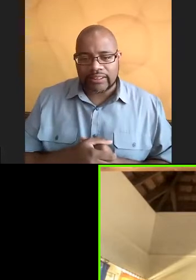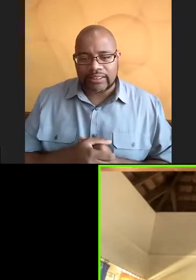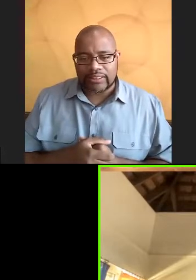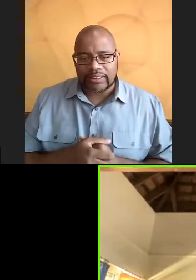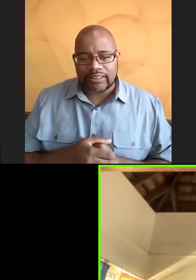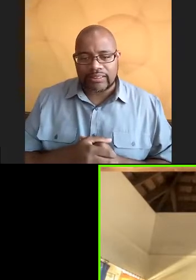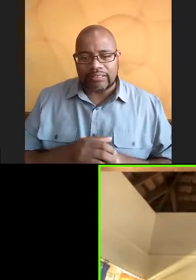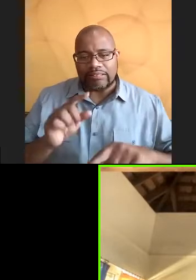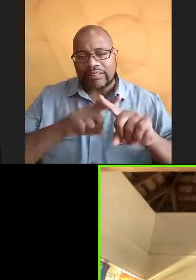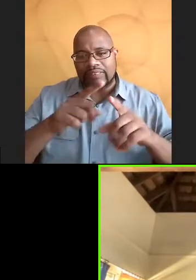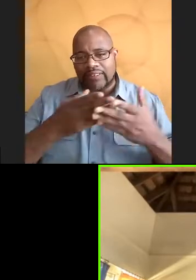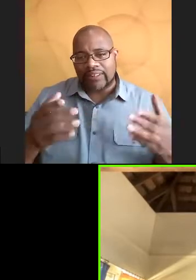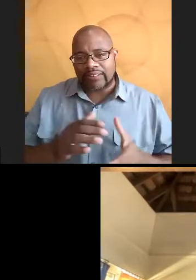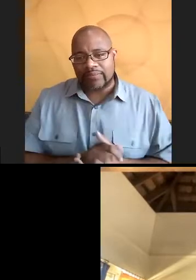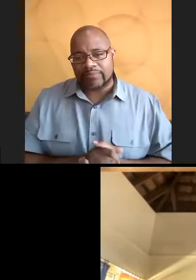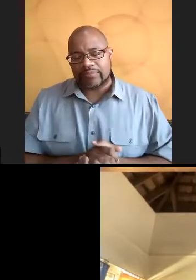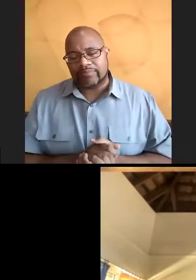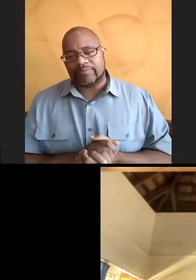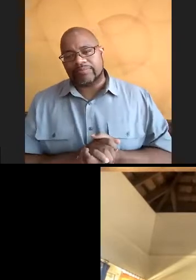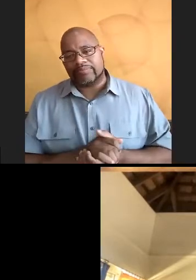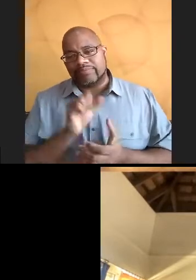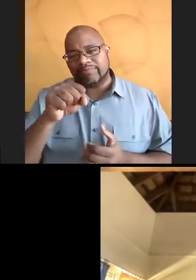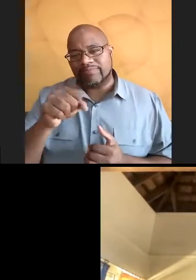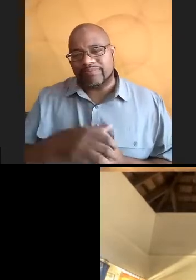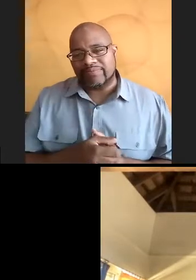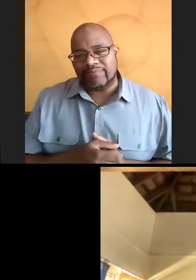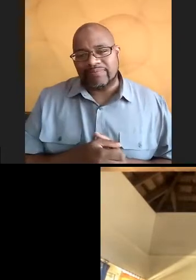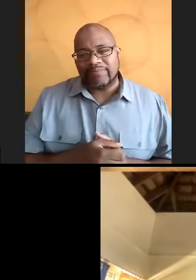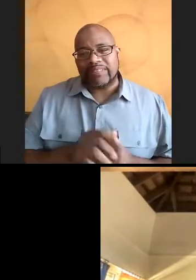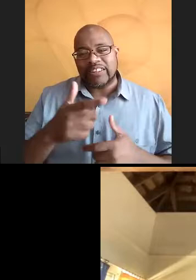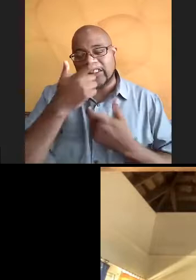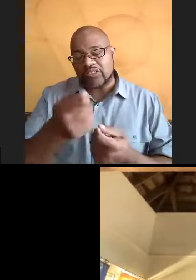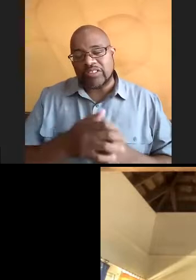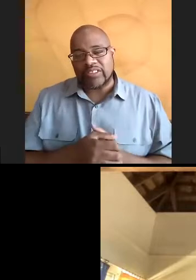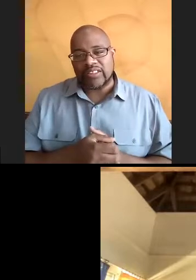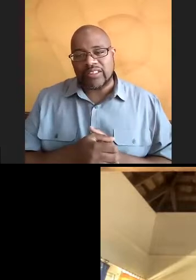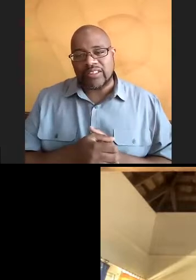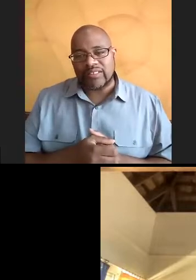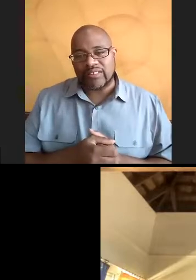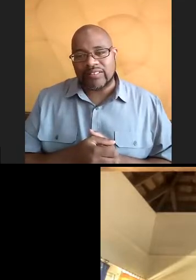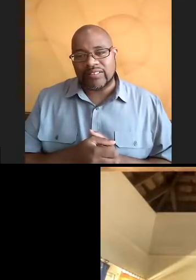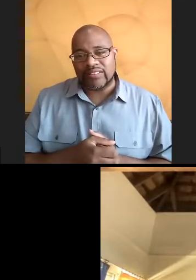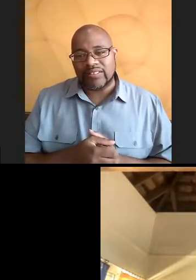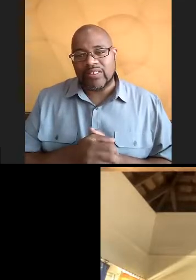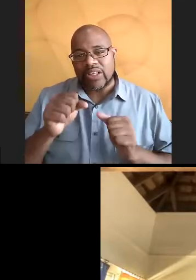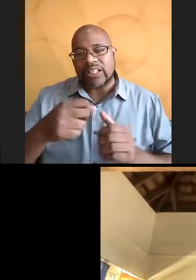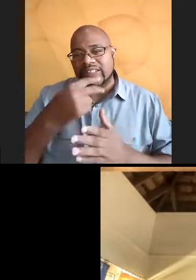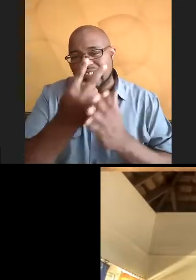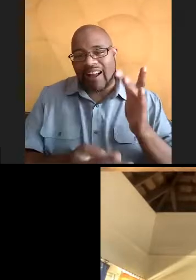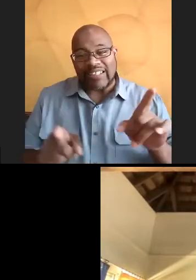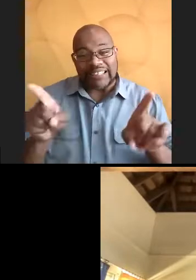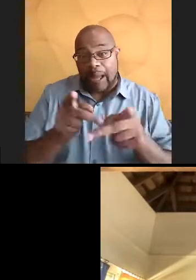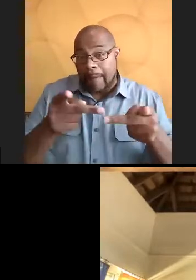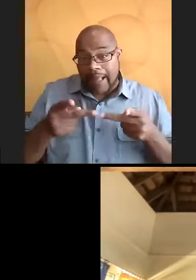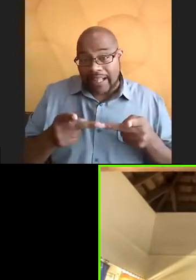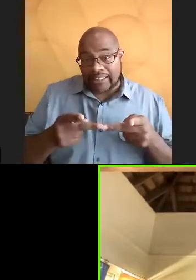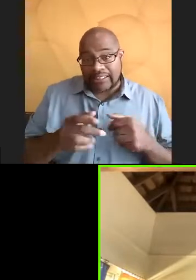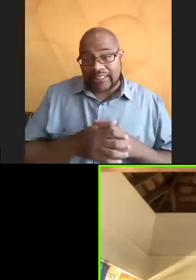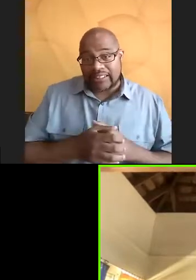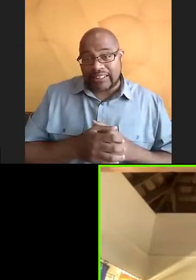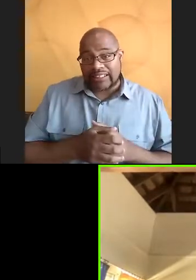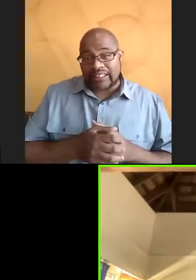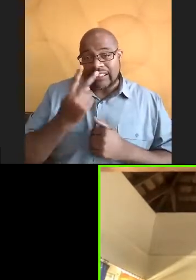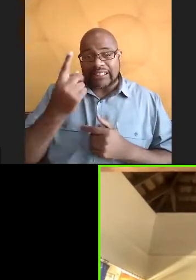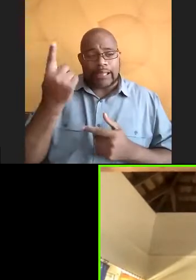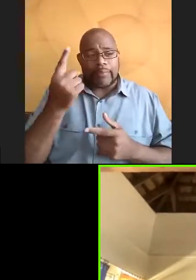cool stuff. Yeah. Yeah. It's interesting. You can dive the same place and see something